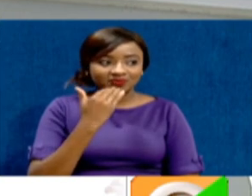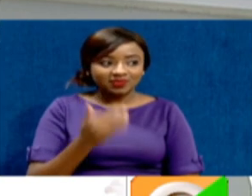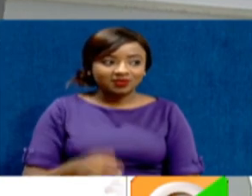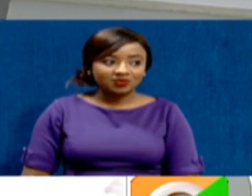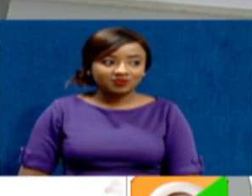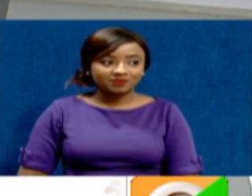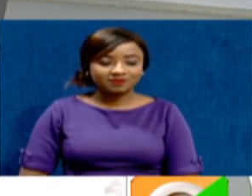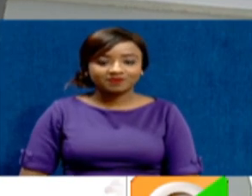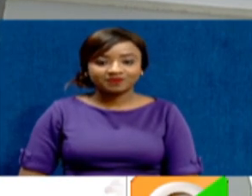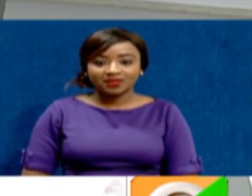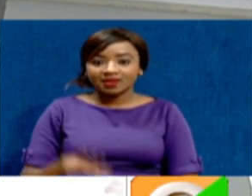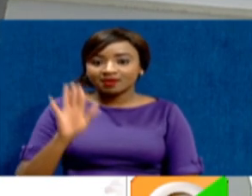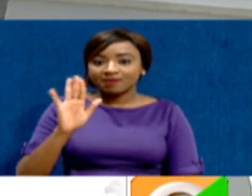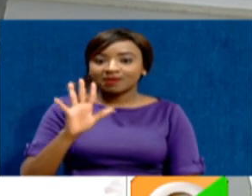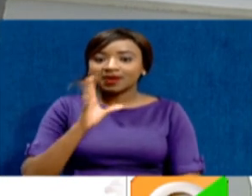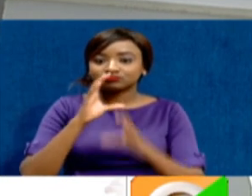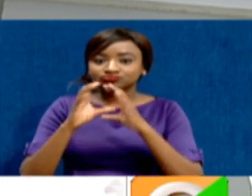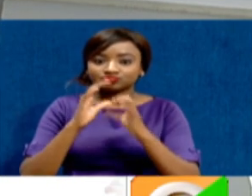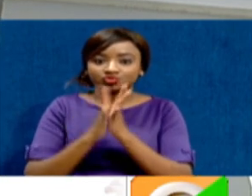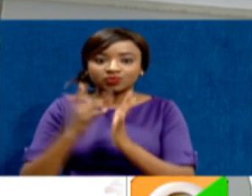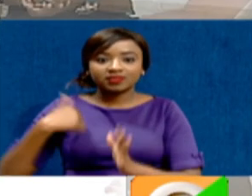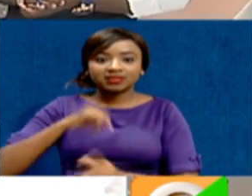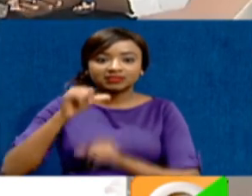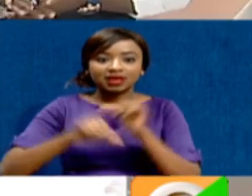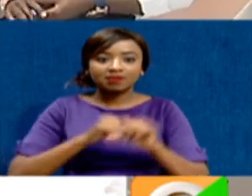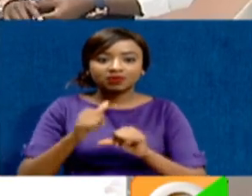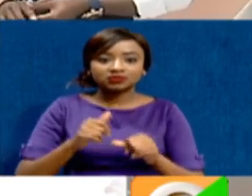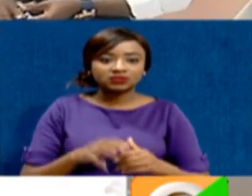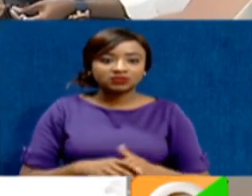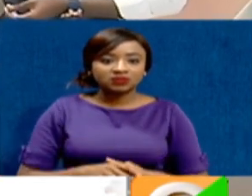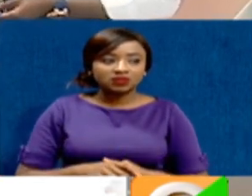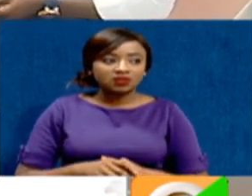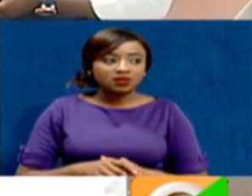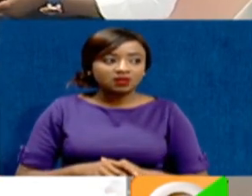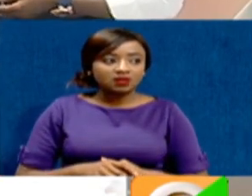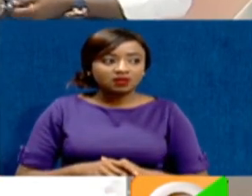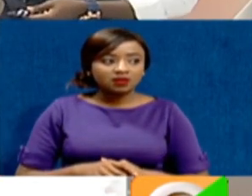That's Francis Gashuri, political editor, speaking to us about the intrigues when it comes to the Senate drama.